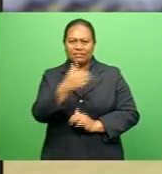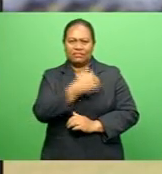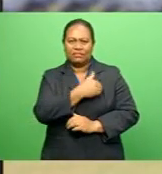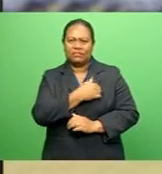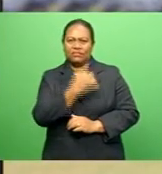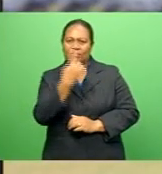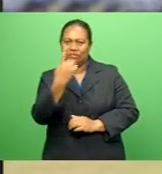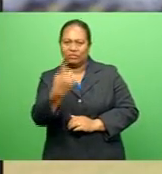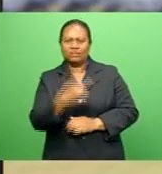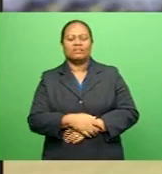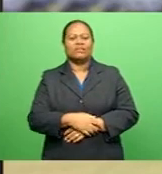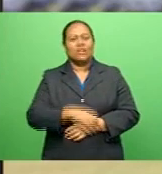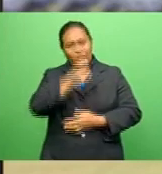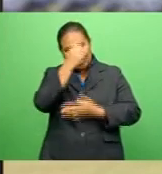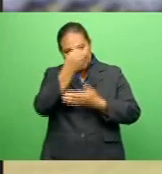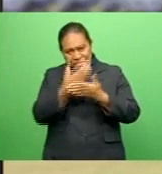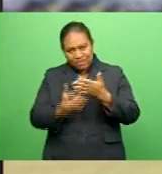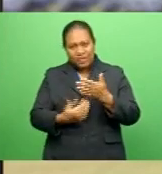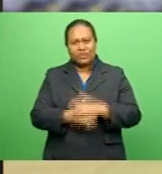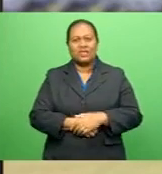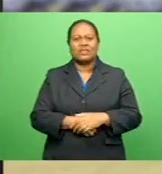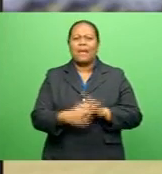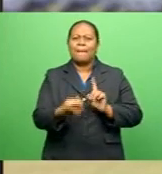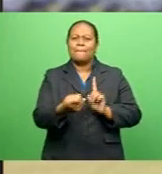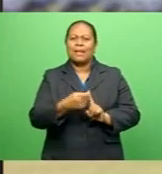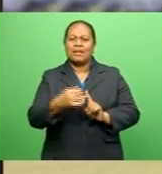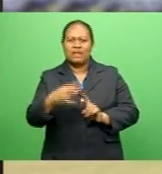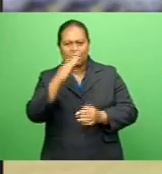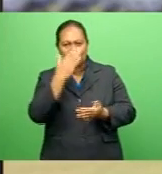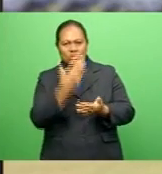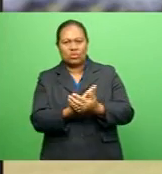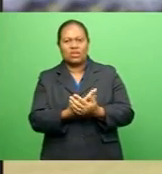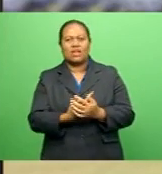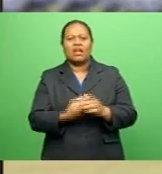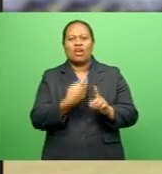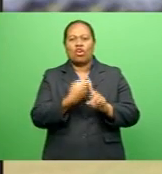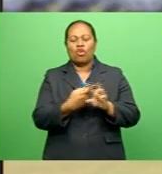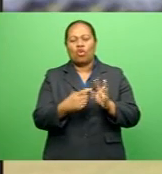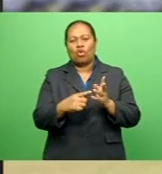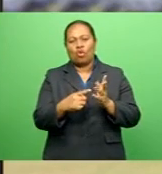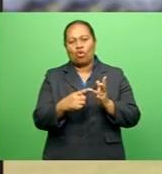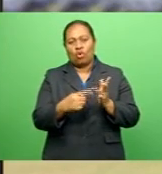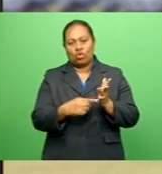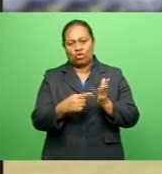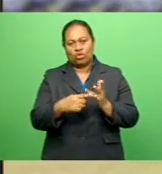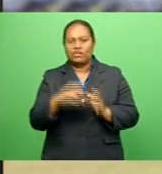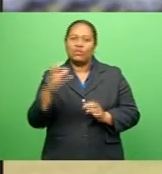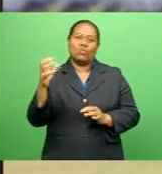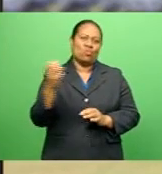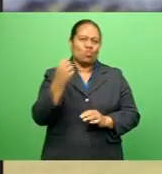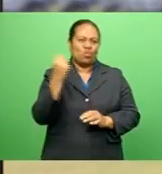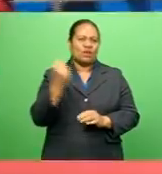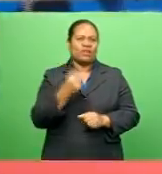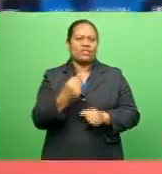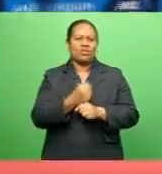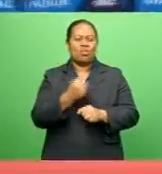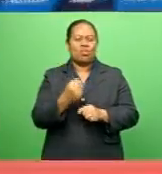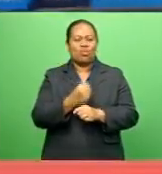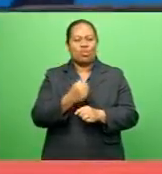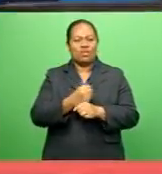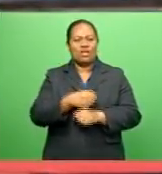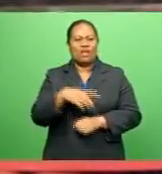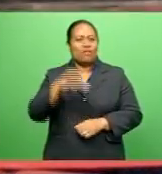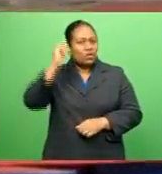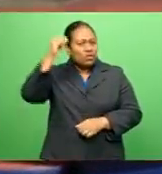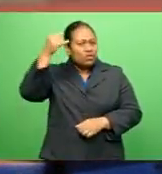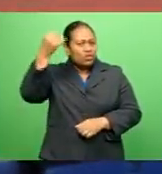Was a sweet experience for former Penang Sangam student Haofanga Koto Koto won the gold medal in the Junior Boys High Jump event